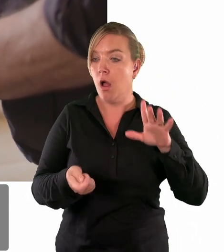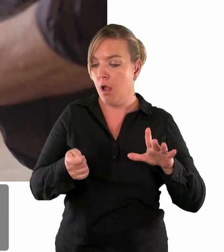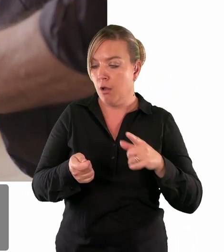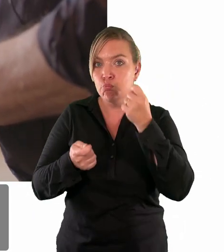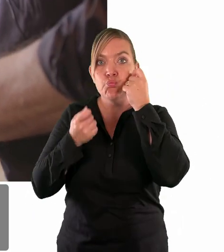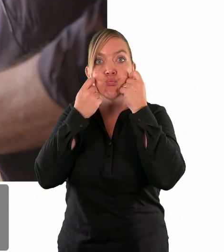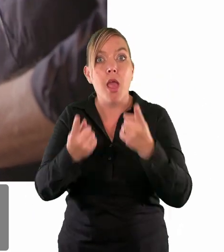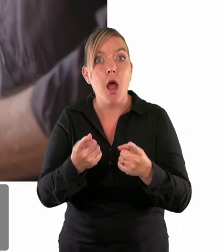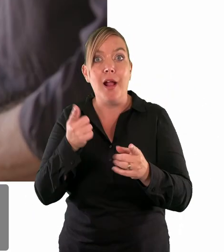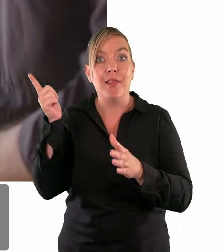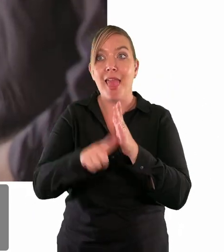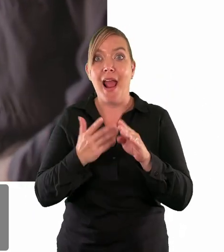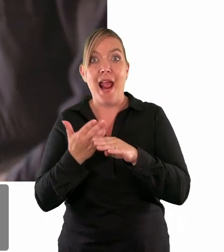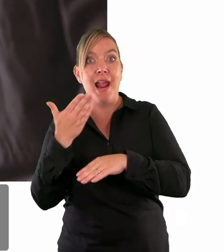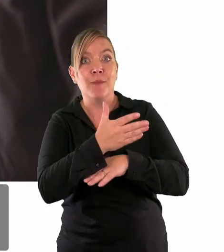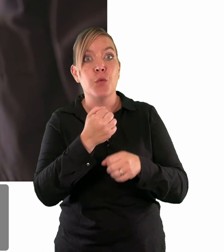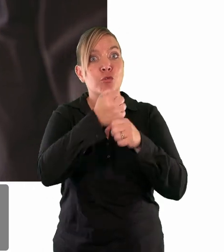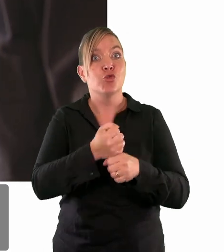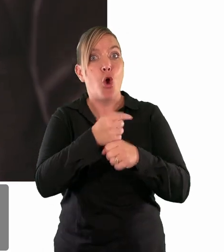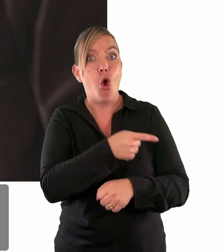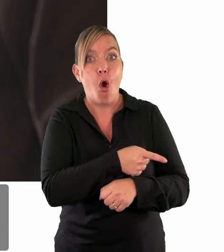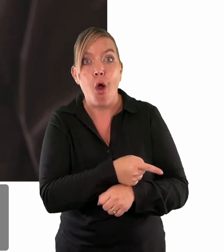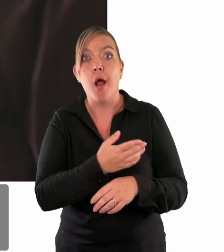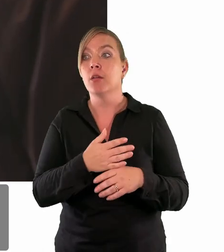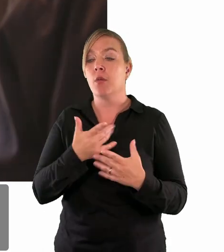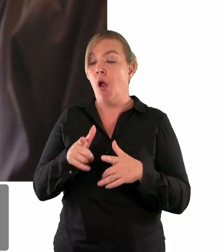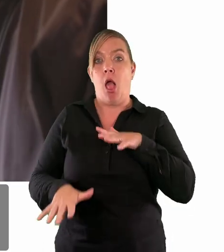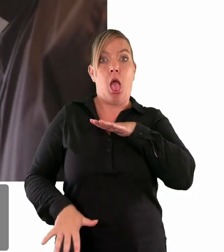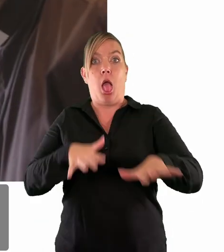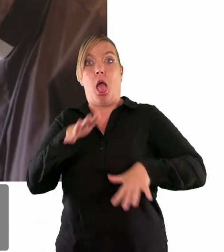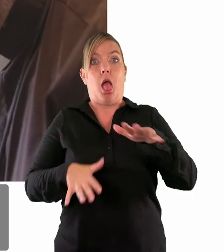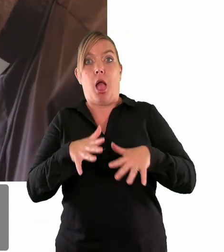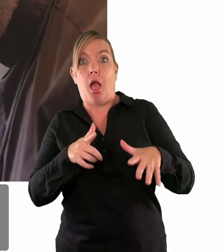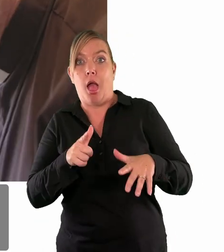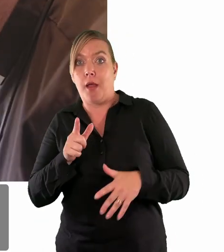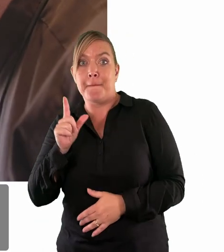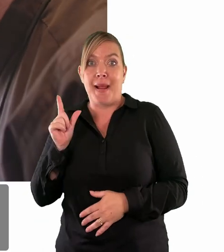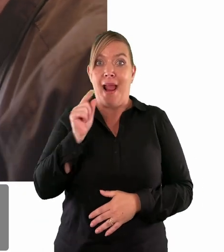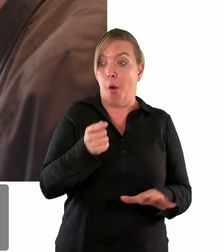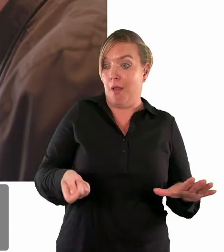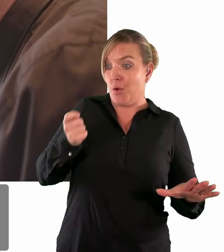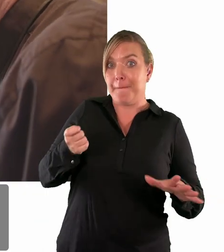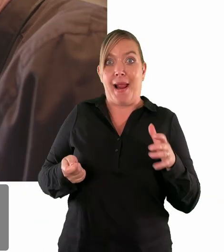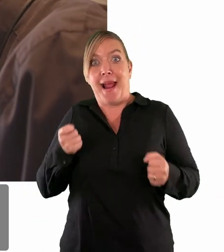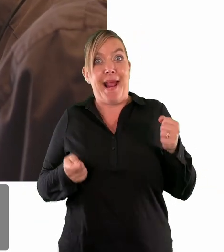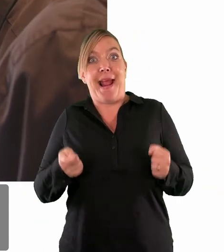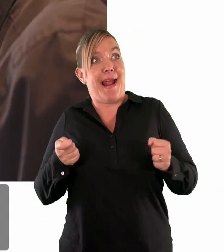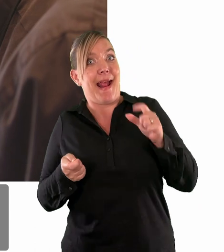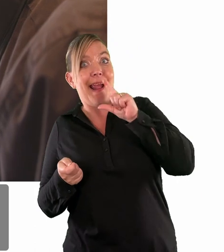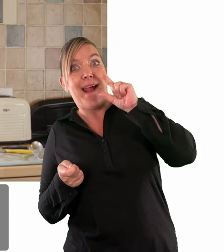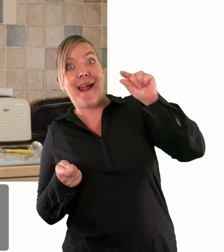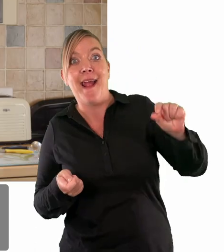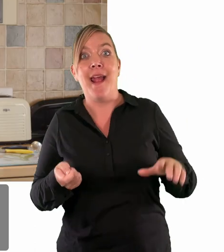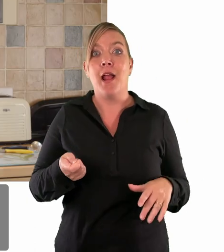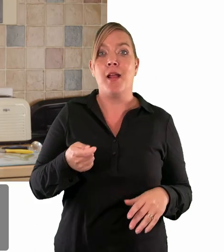that she was late for the church service. And so she ran out of the house with the frying pan in her hand